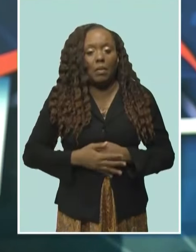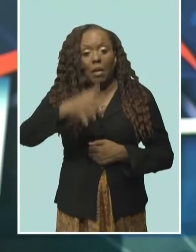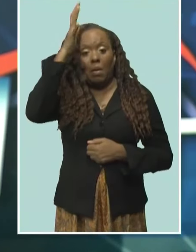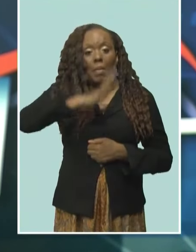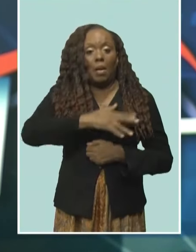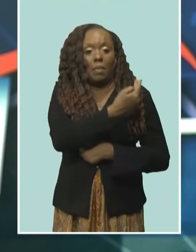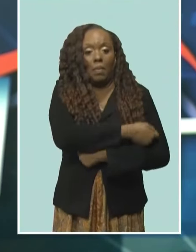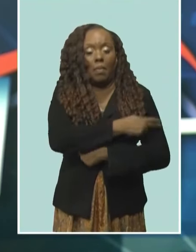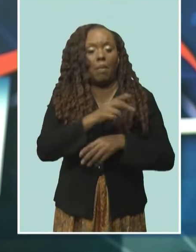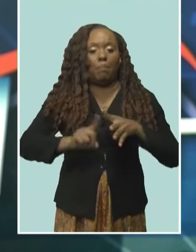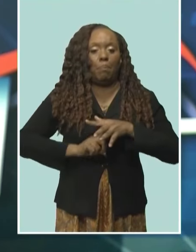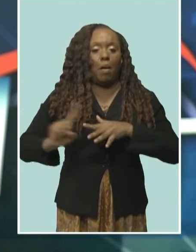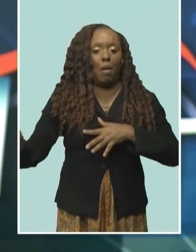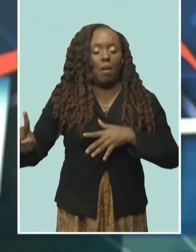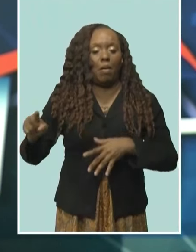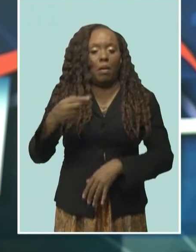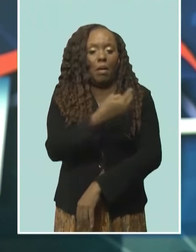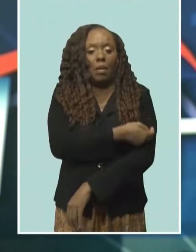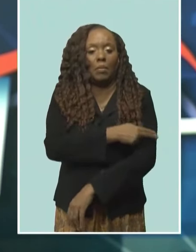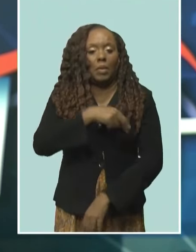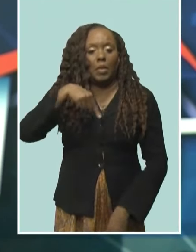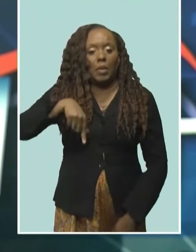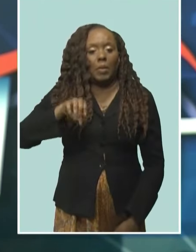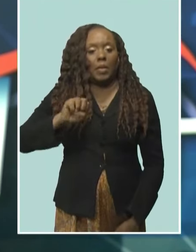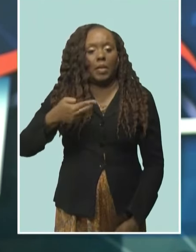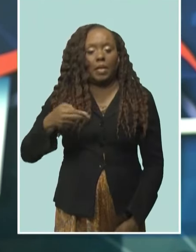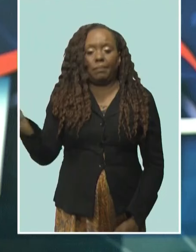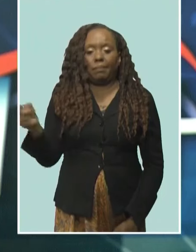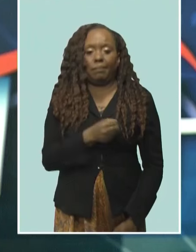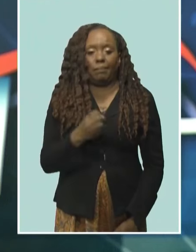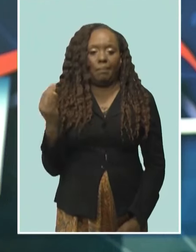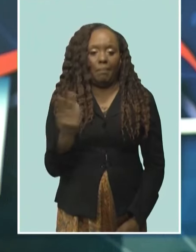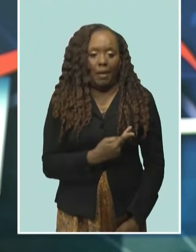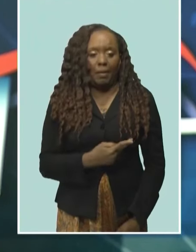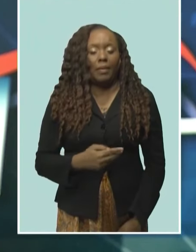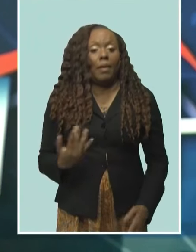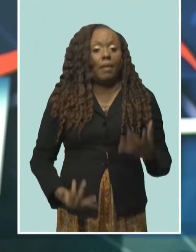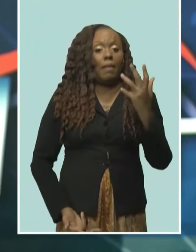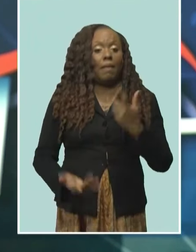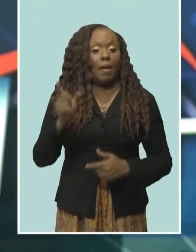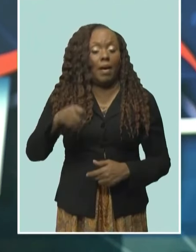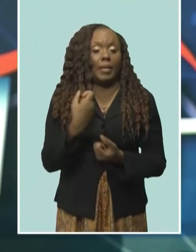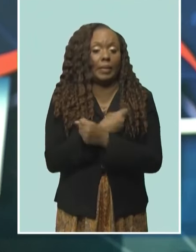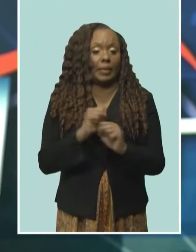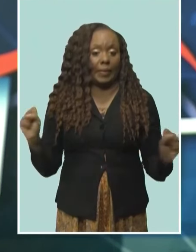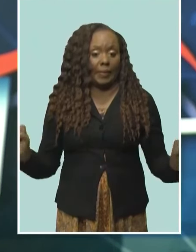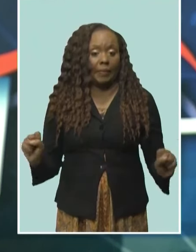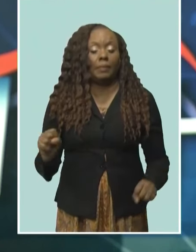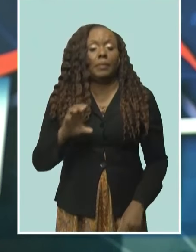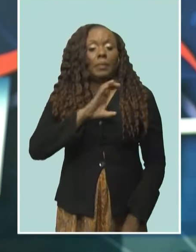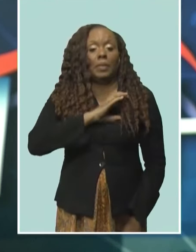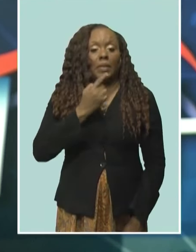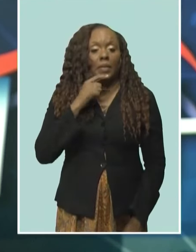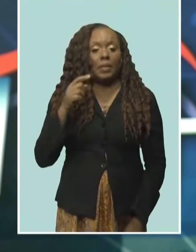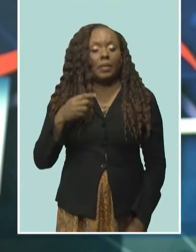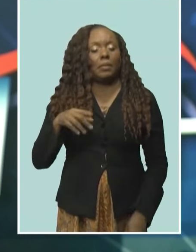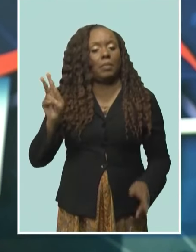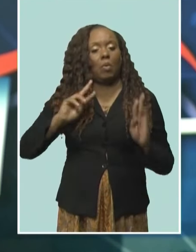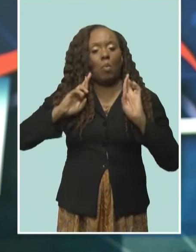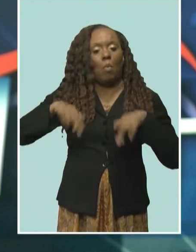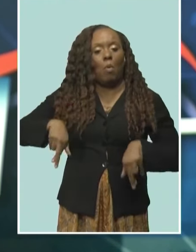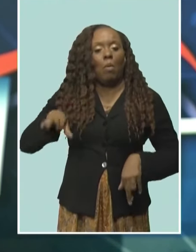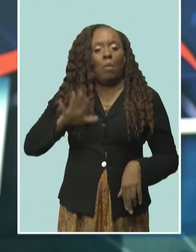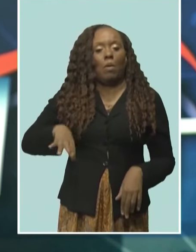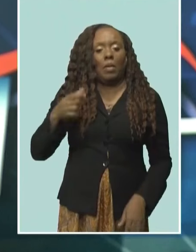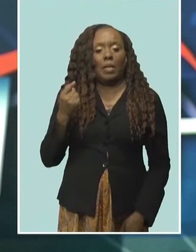Who fled the Queen Elizabeth Hospital is back at the institution after being rescued by fire officials. Police say a report was